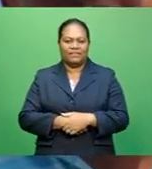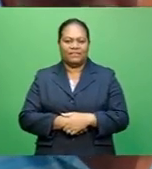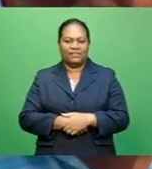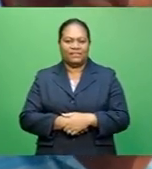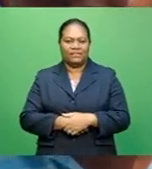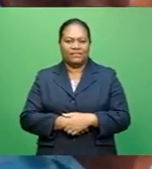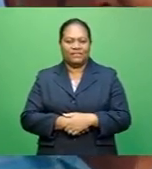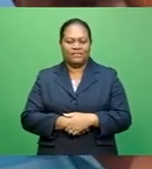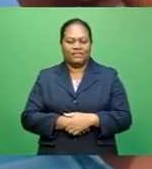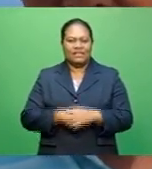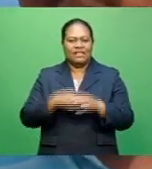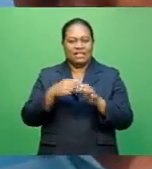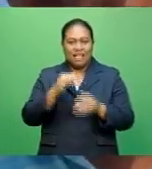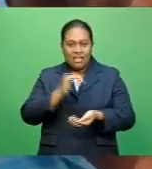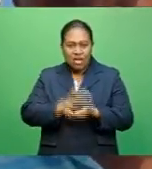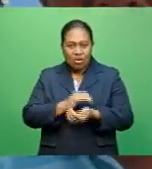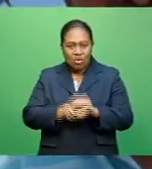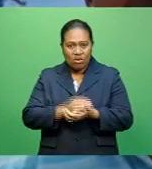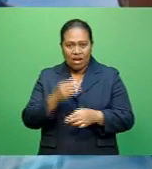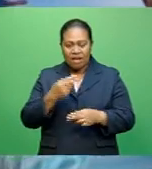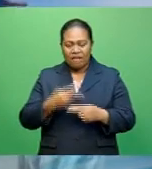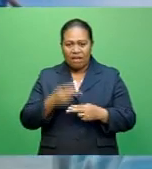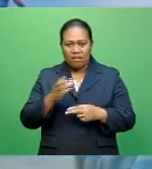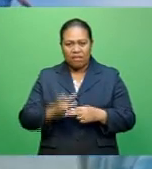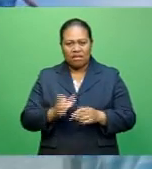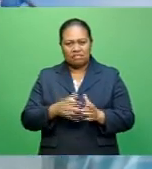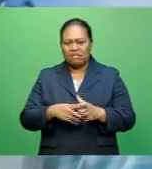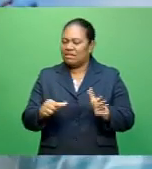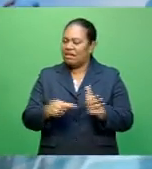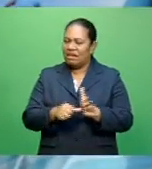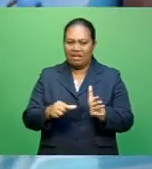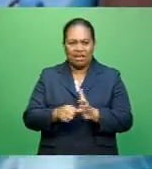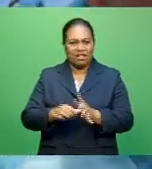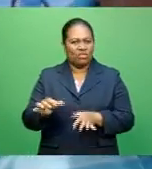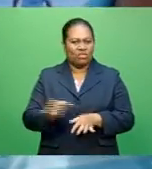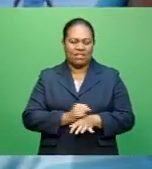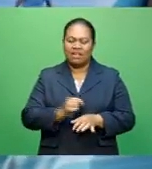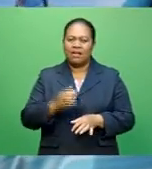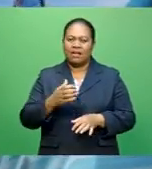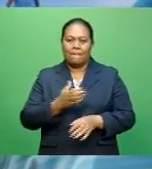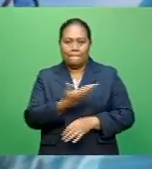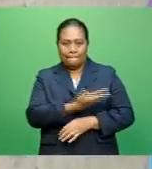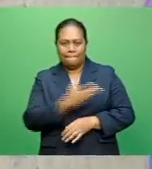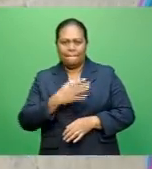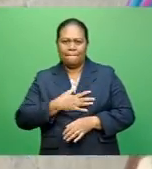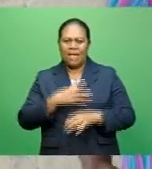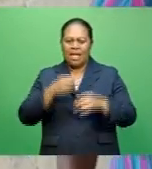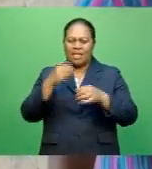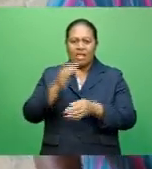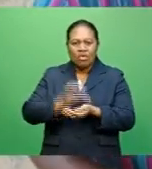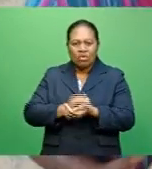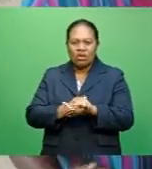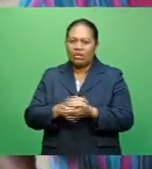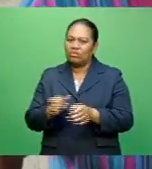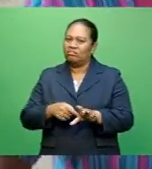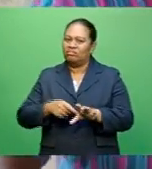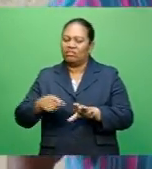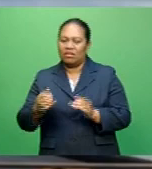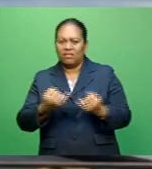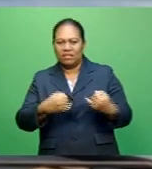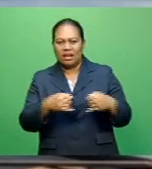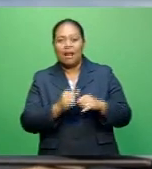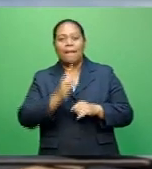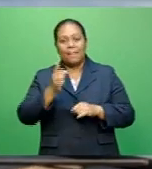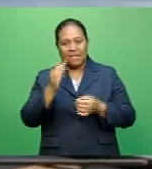As a Yangon farmer, sometimes it's hard to take my produce out of the islands. But having these small boats